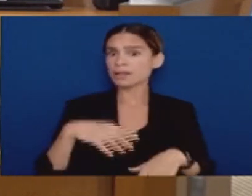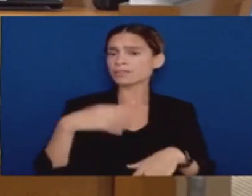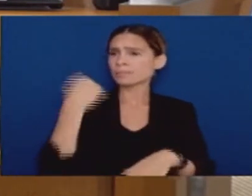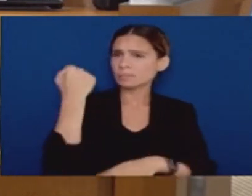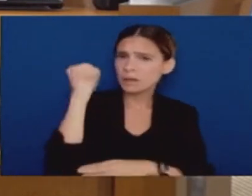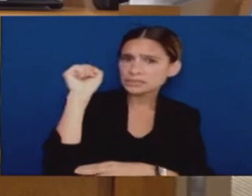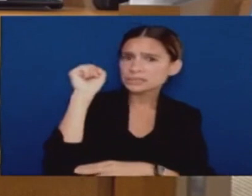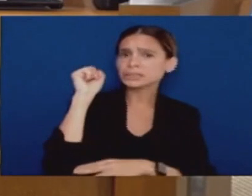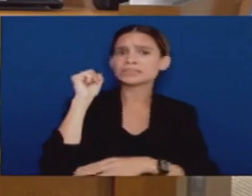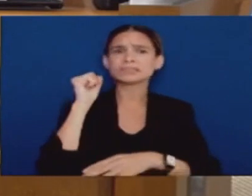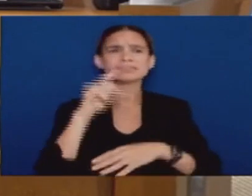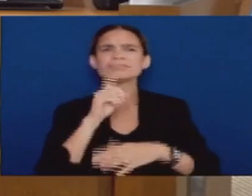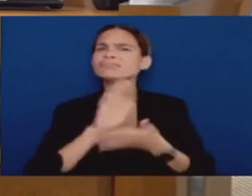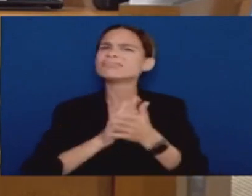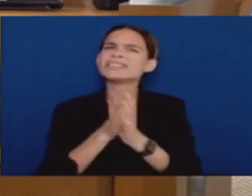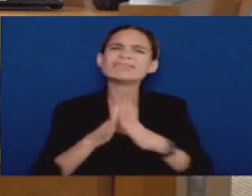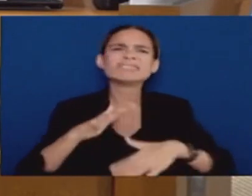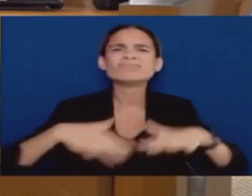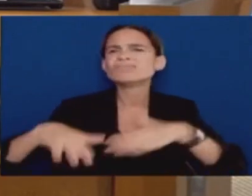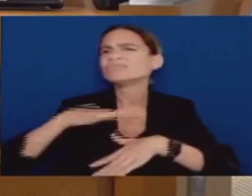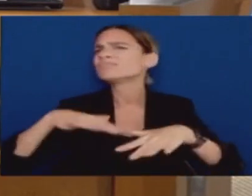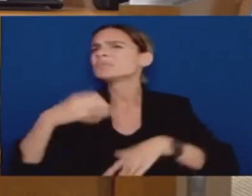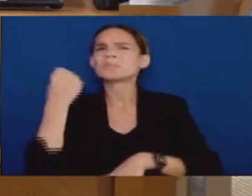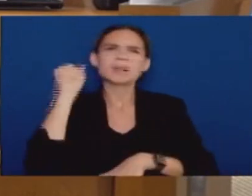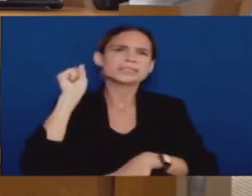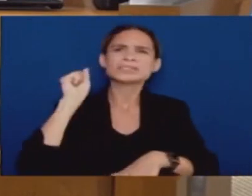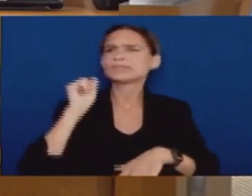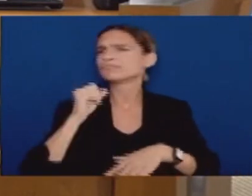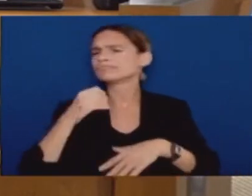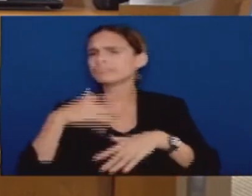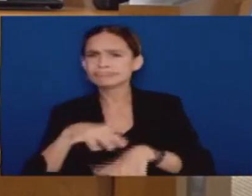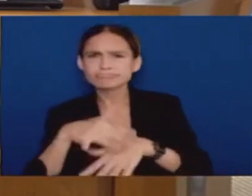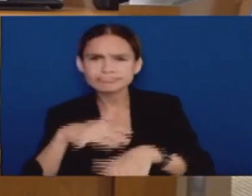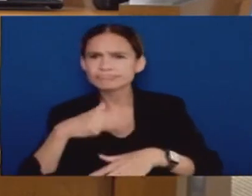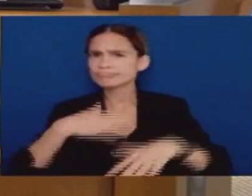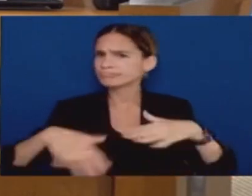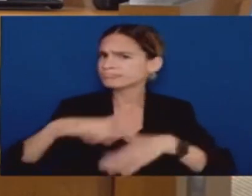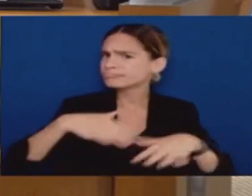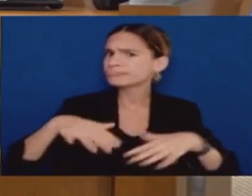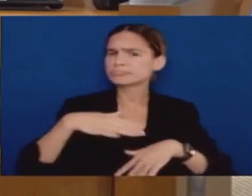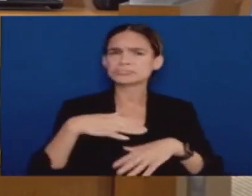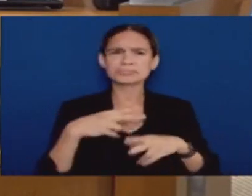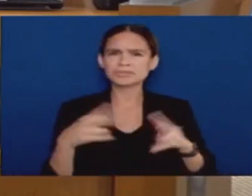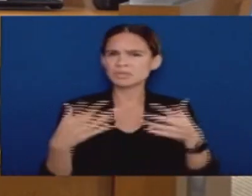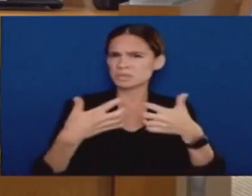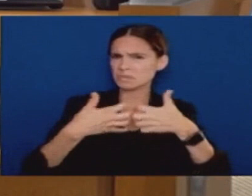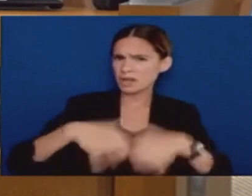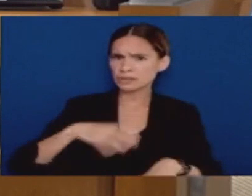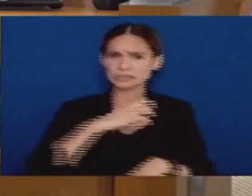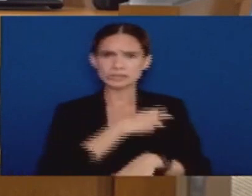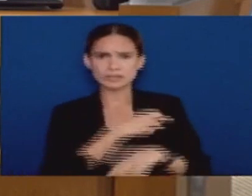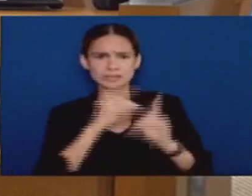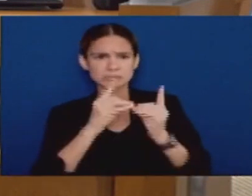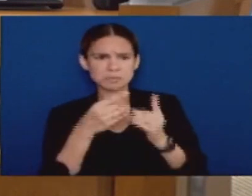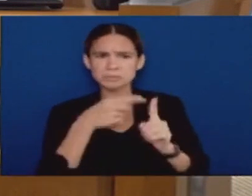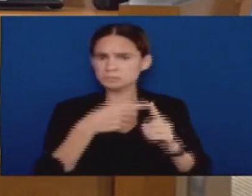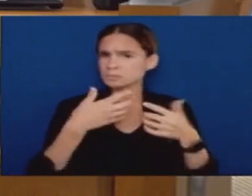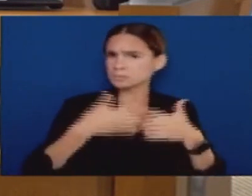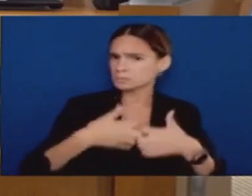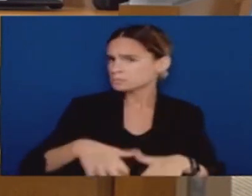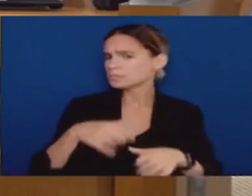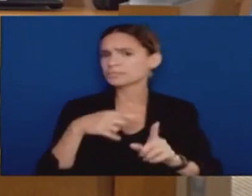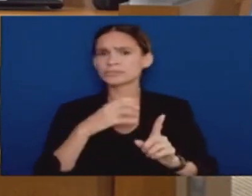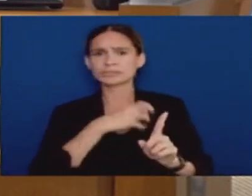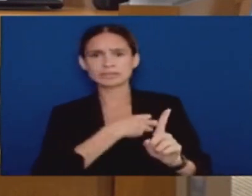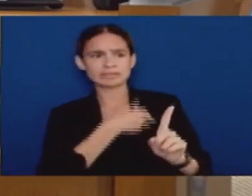and we had a very organized Sheriff's Department and he went out there and met with the protesters